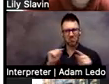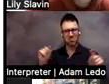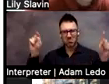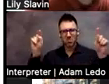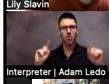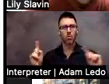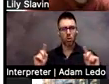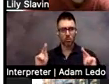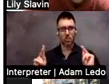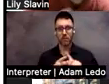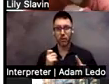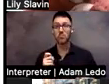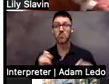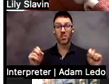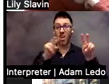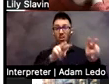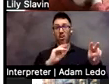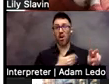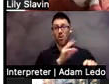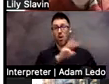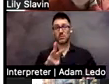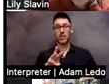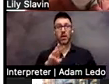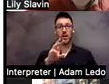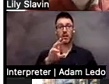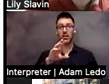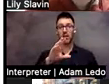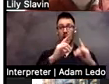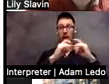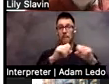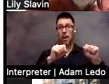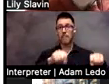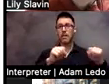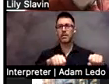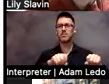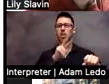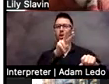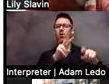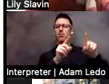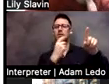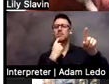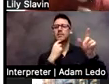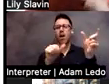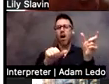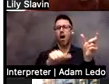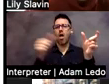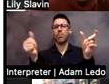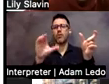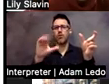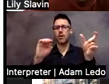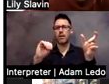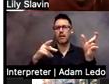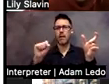So you can look on our camp abilities website under other camps, and you can see where the other camps are, maybe one near you, hopefully.